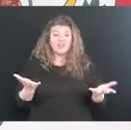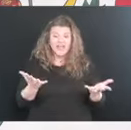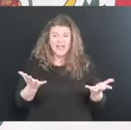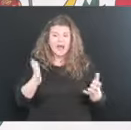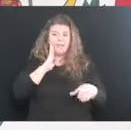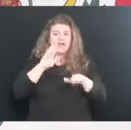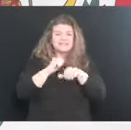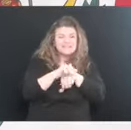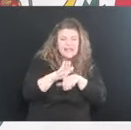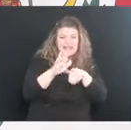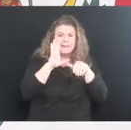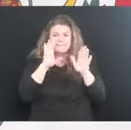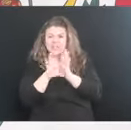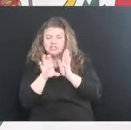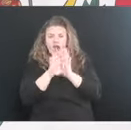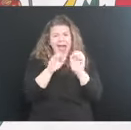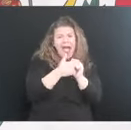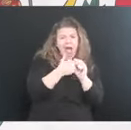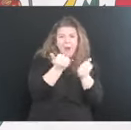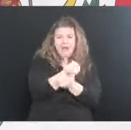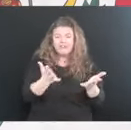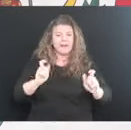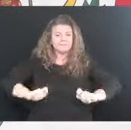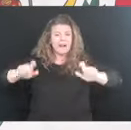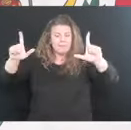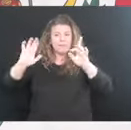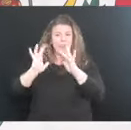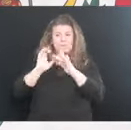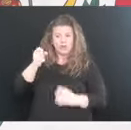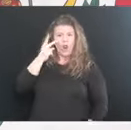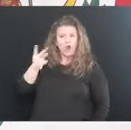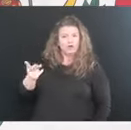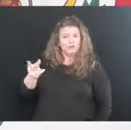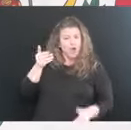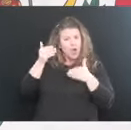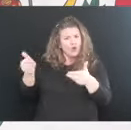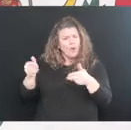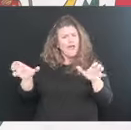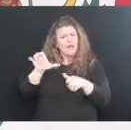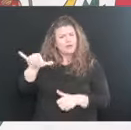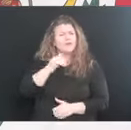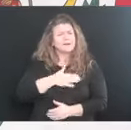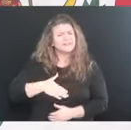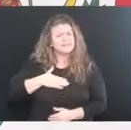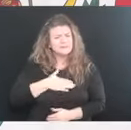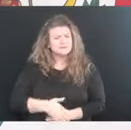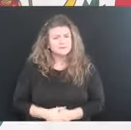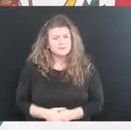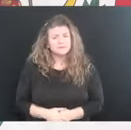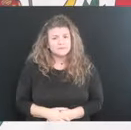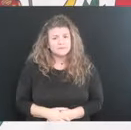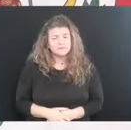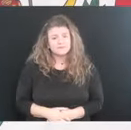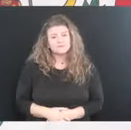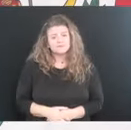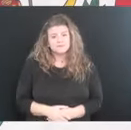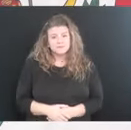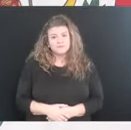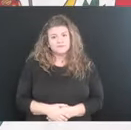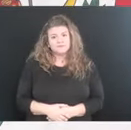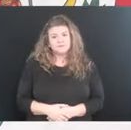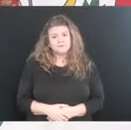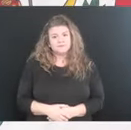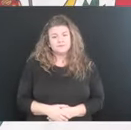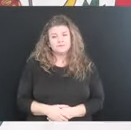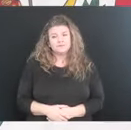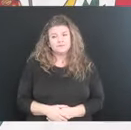the photos is up there on our website and please take advantage, please take advantage. You know, uh, I